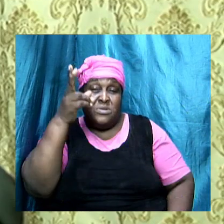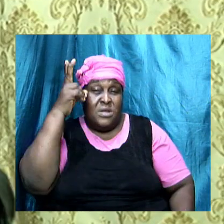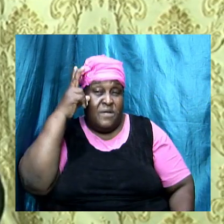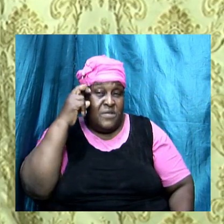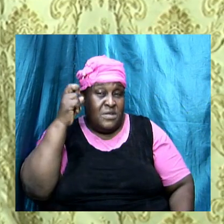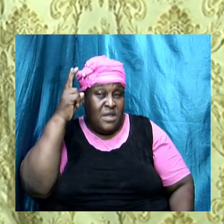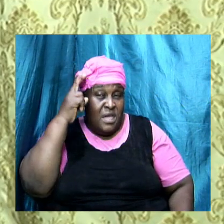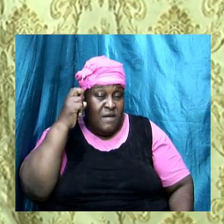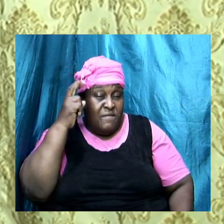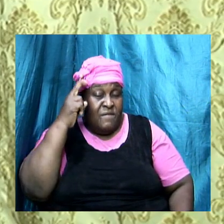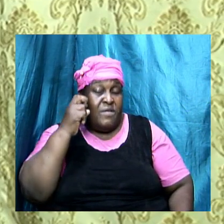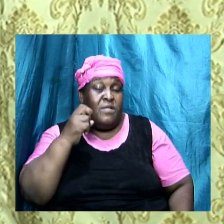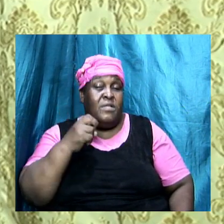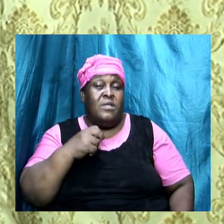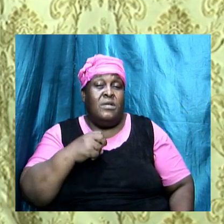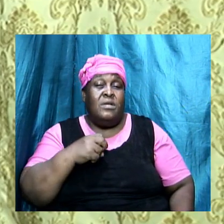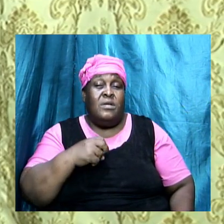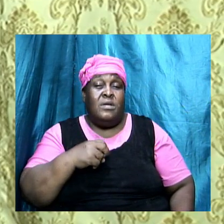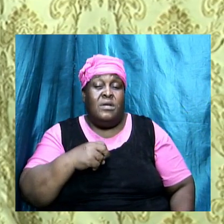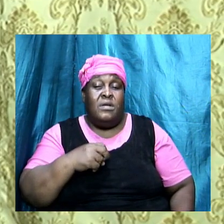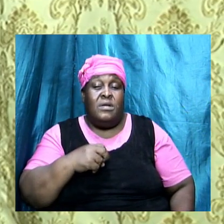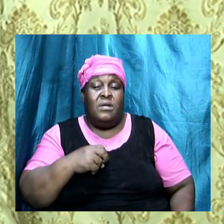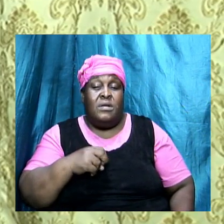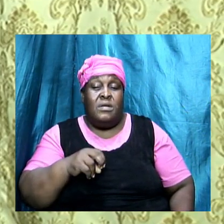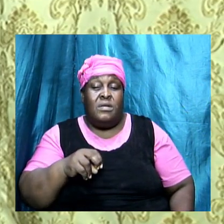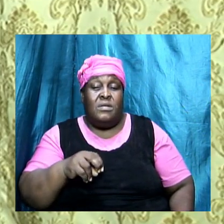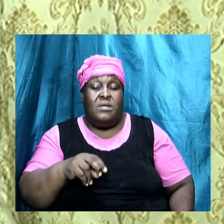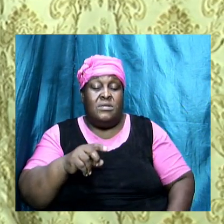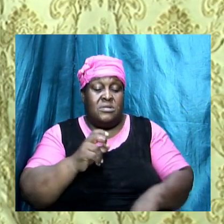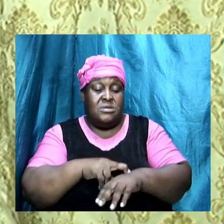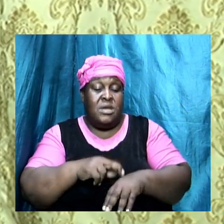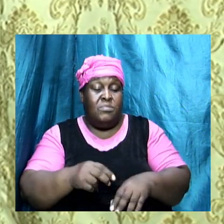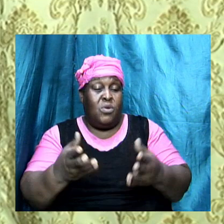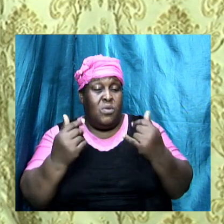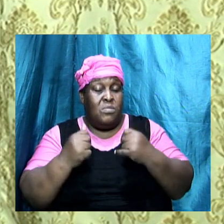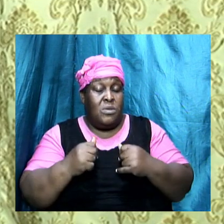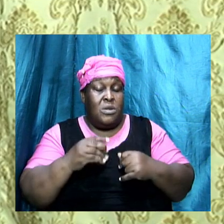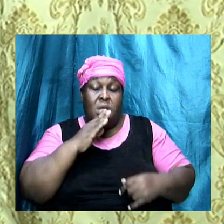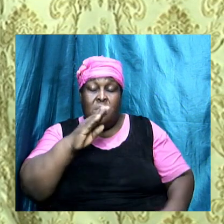and as the time draws nearer you're going to be surprised